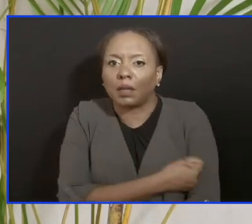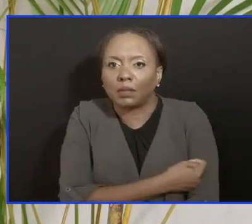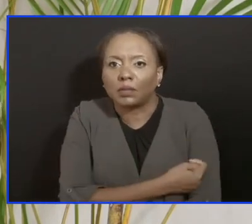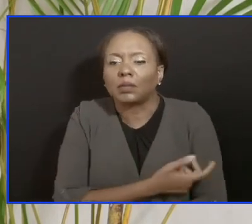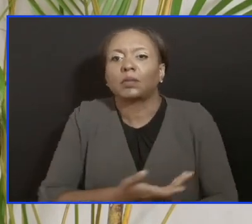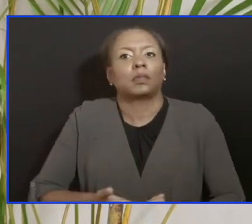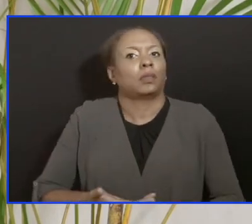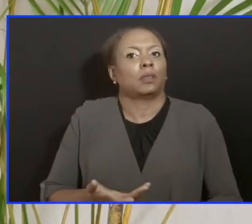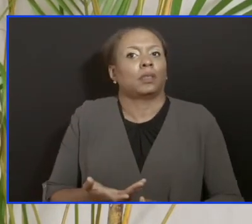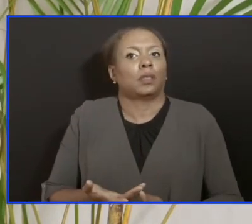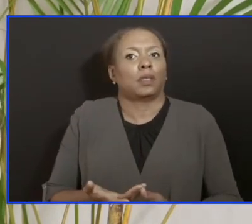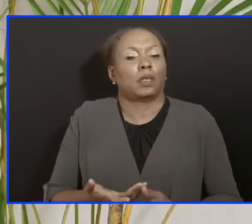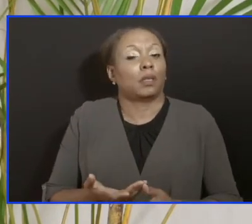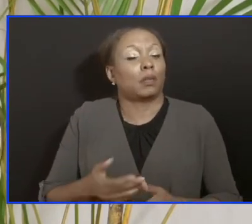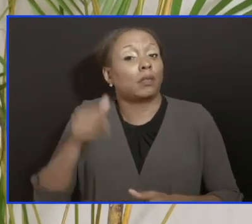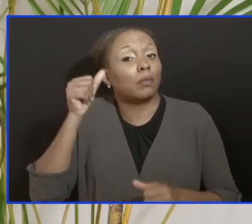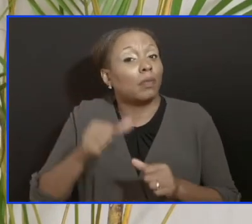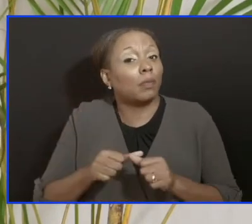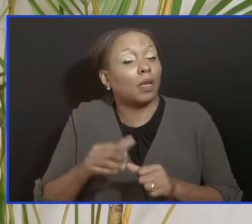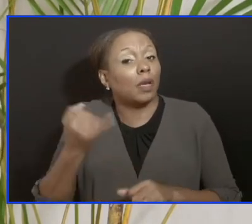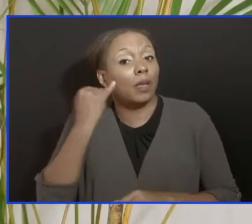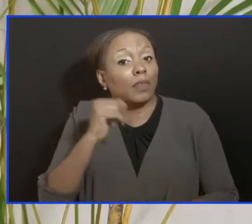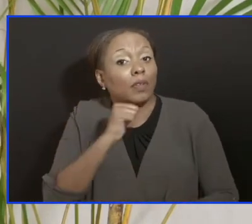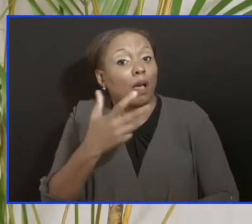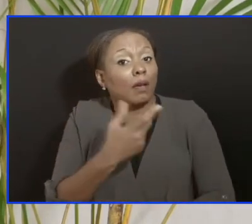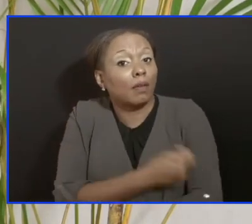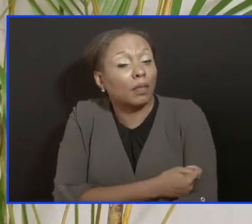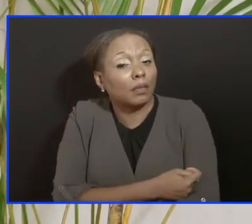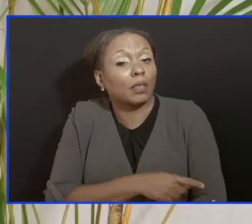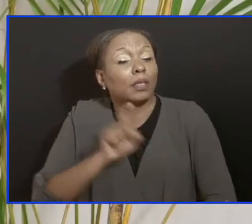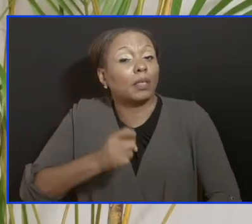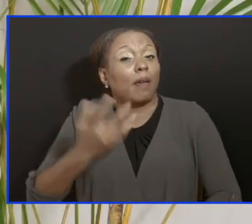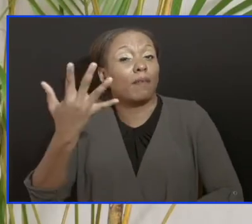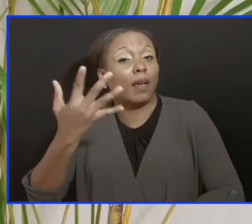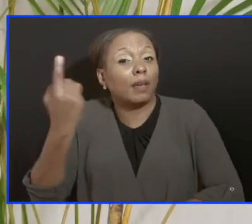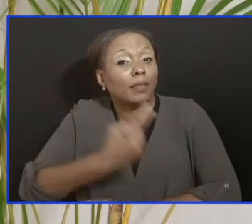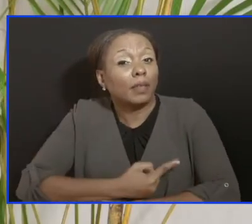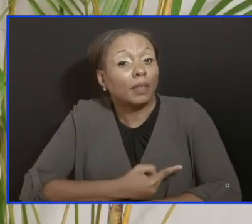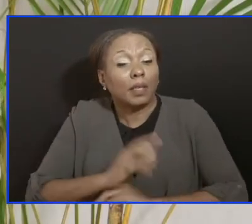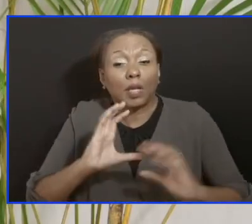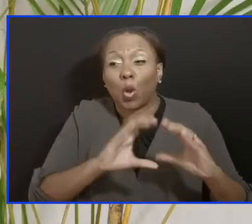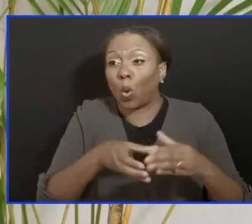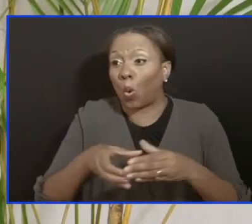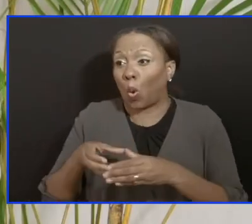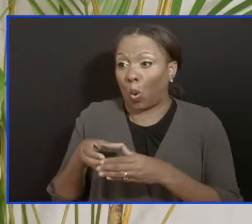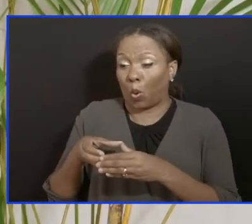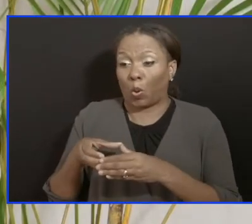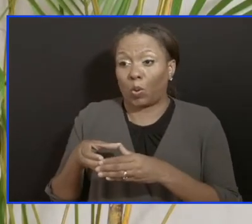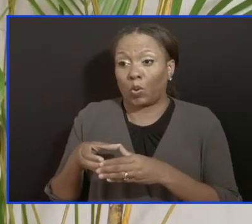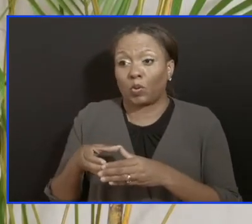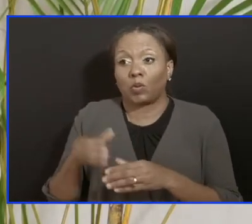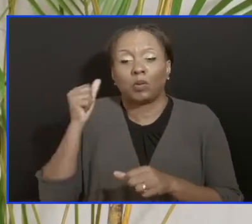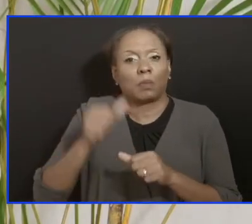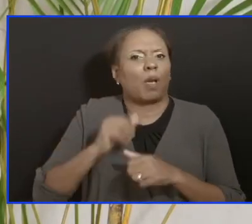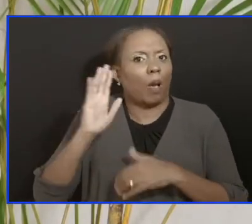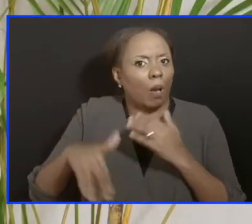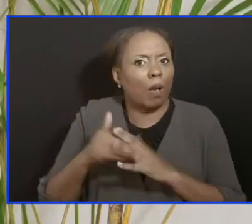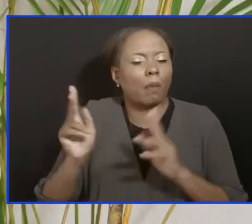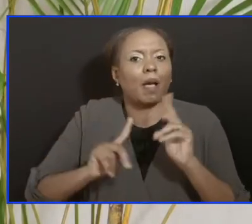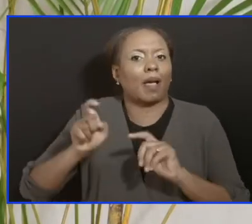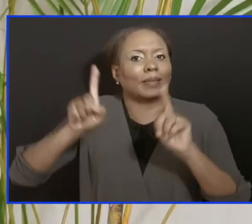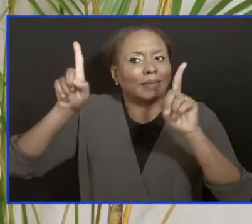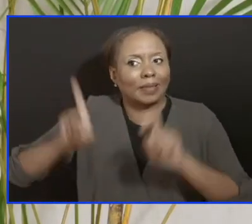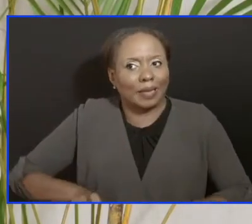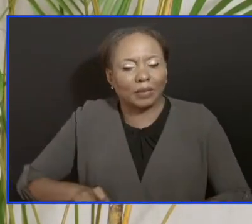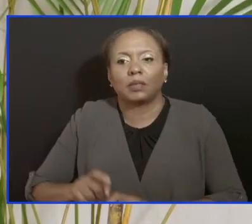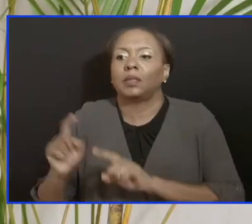required to do five days in quarantine. Initially, you would recall all persons had to do a test on arrival, then they